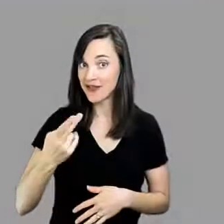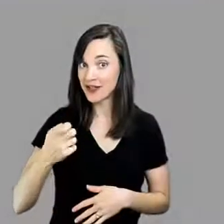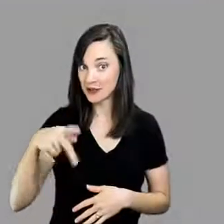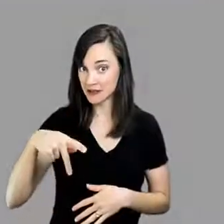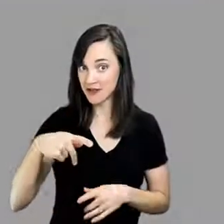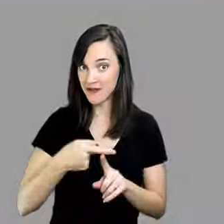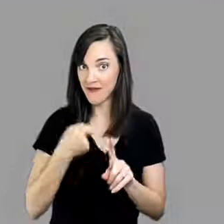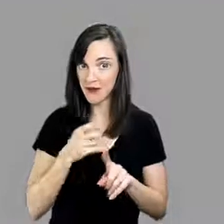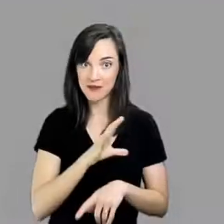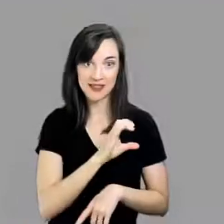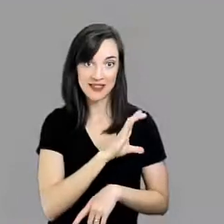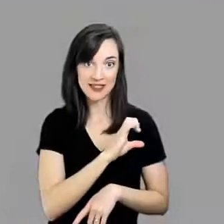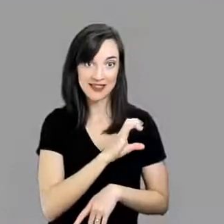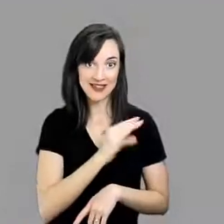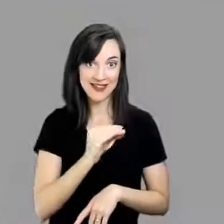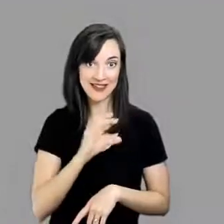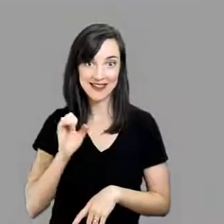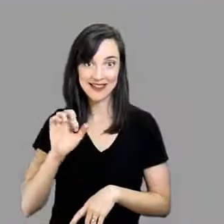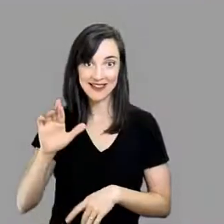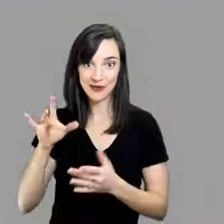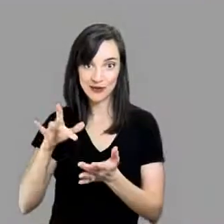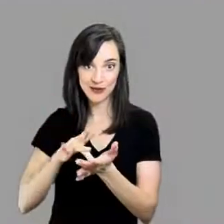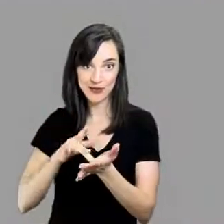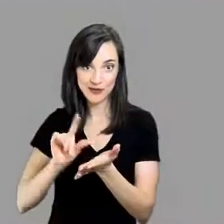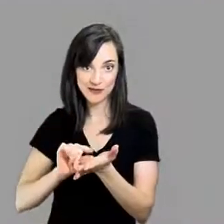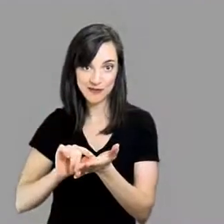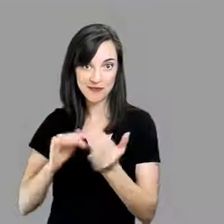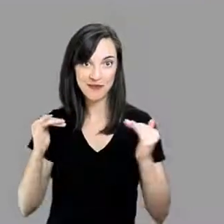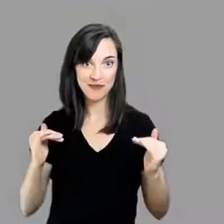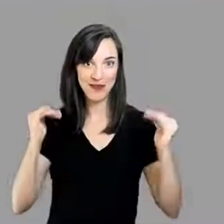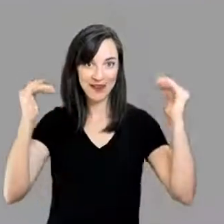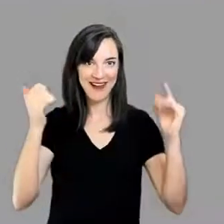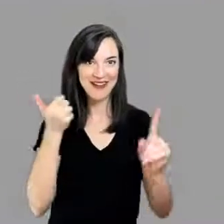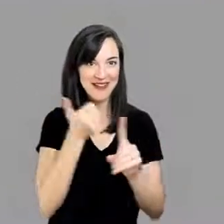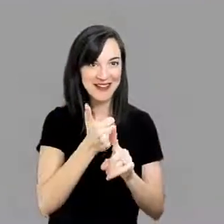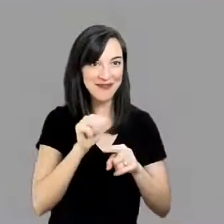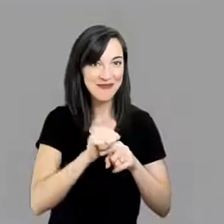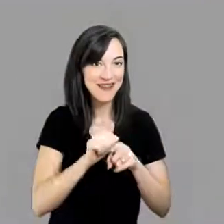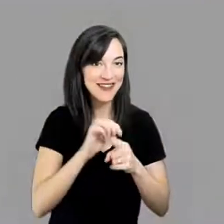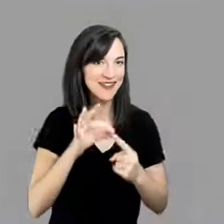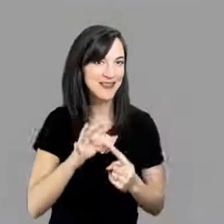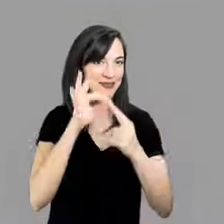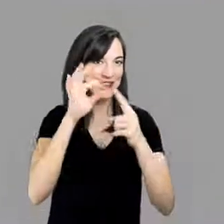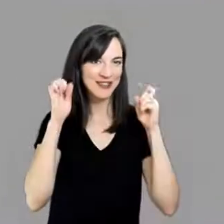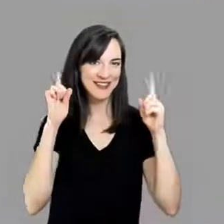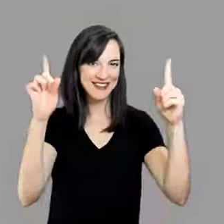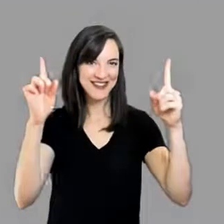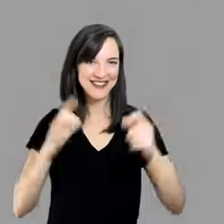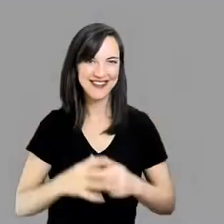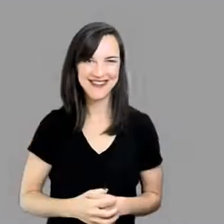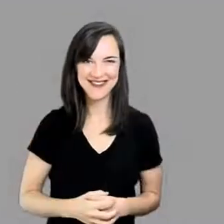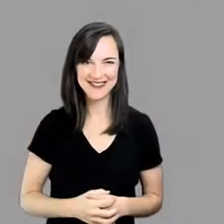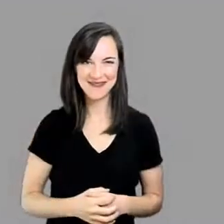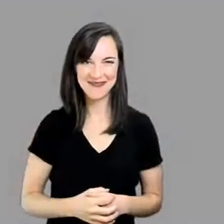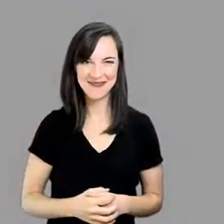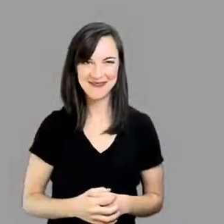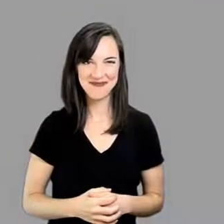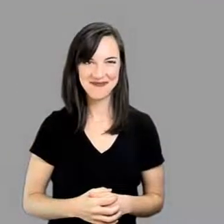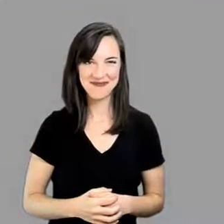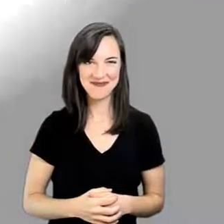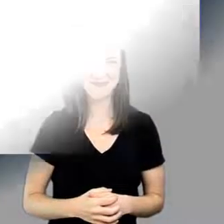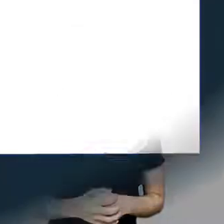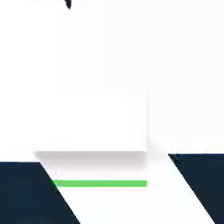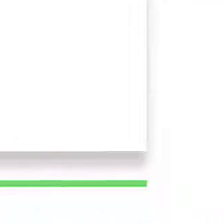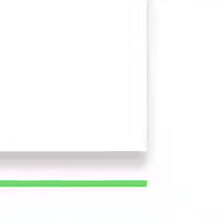discussing the 7th High Leverage Practice from the CEC and Cedar Center's publication, High Leverage Practices in Special Education.